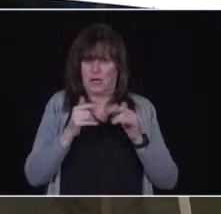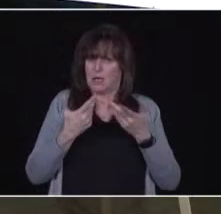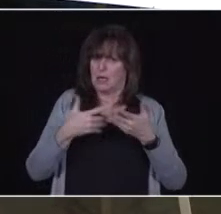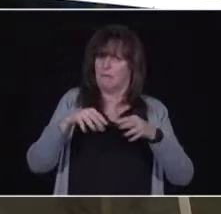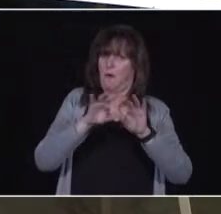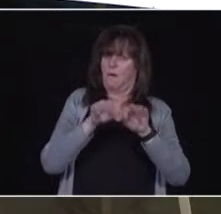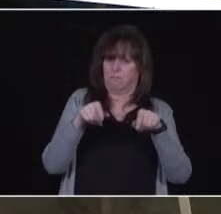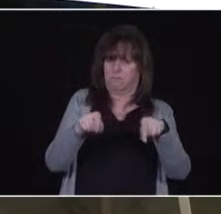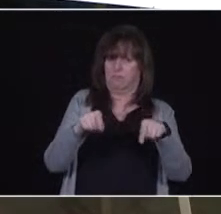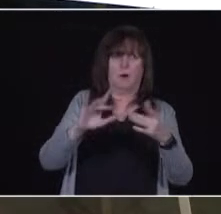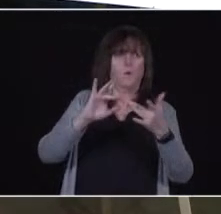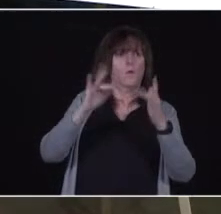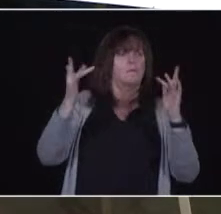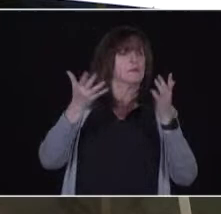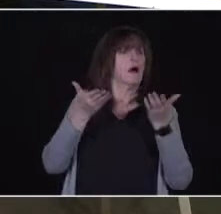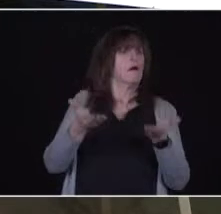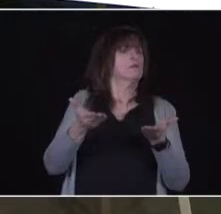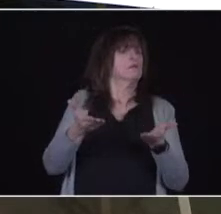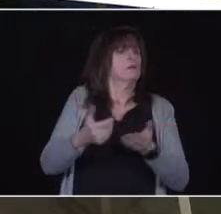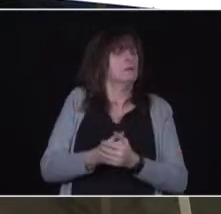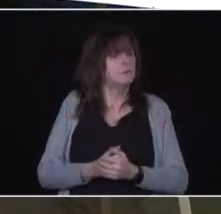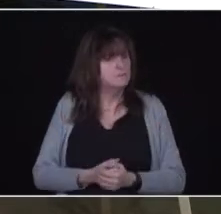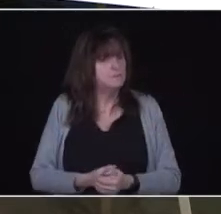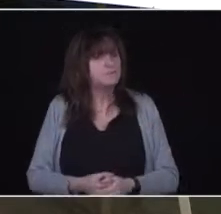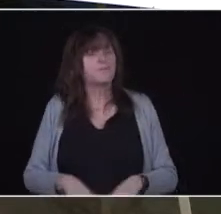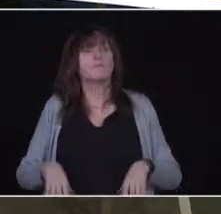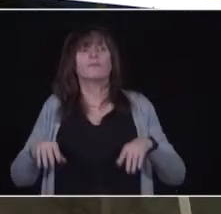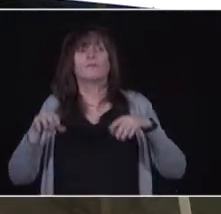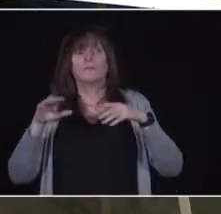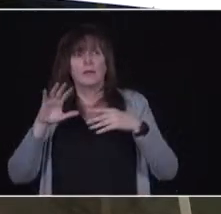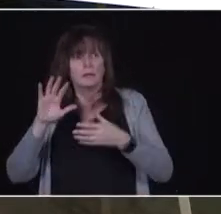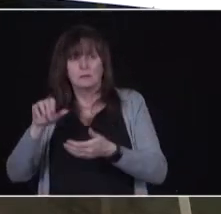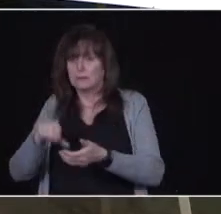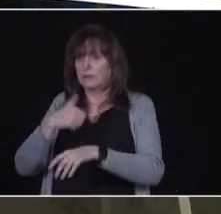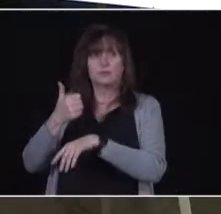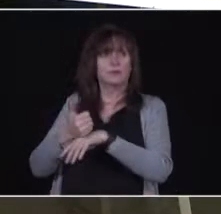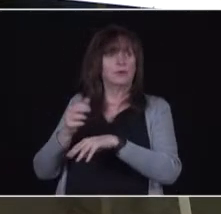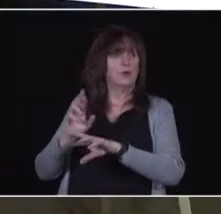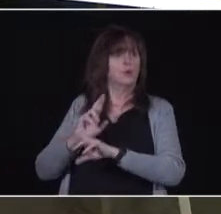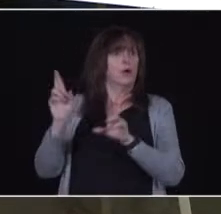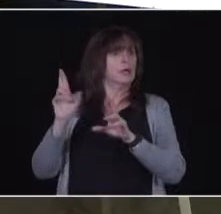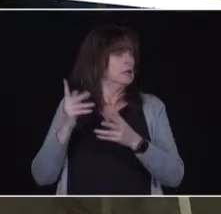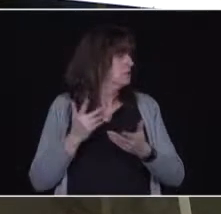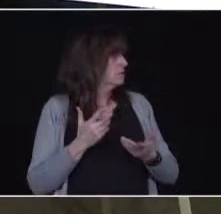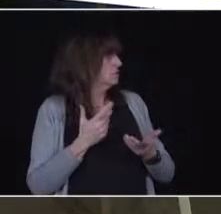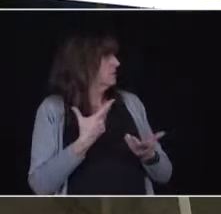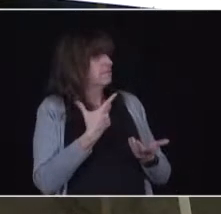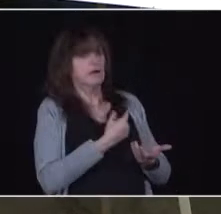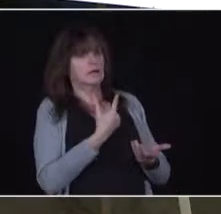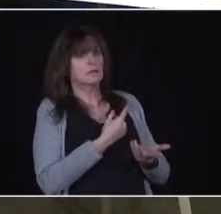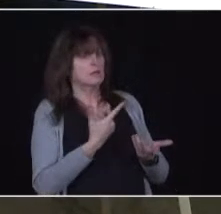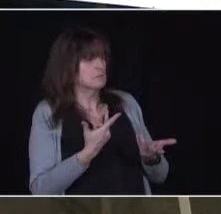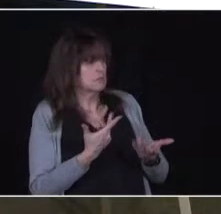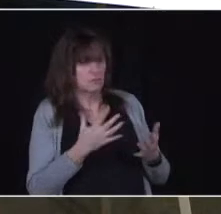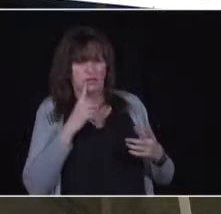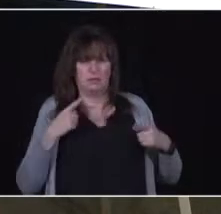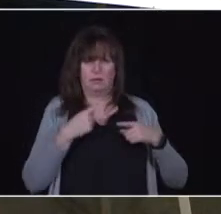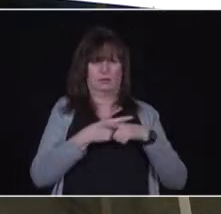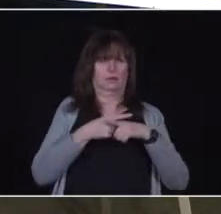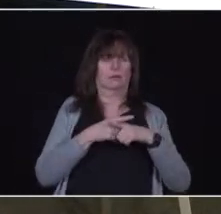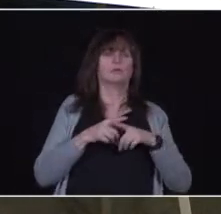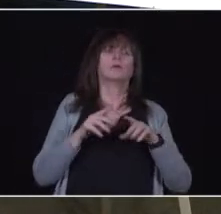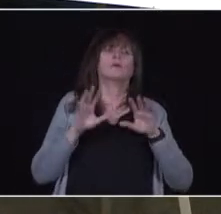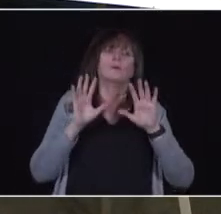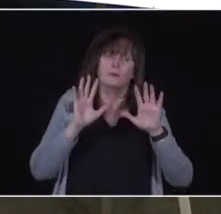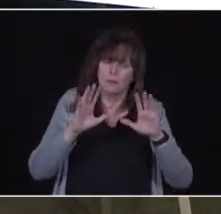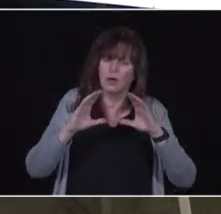vaccines, it kind of complicates the picture if you try to communicate all of that. Those communications will come. Be assured that when you come on